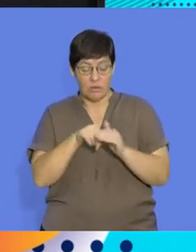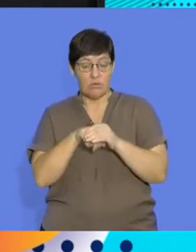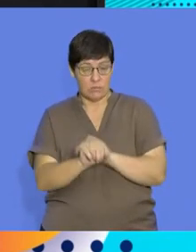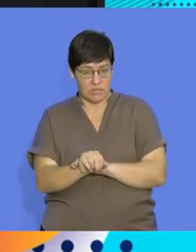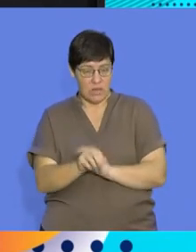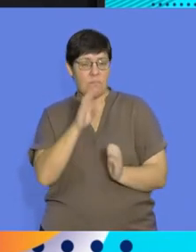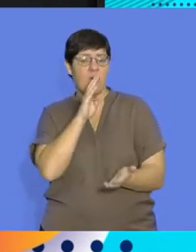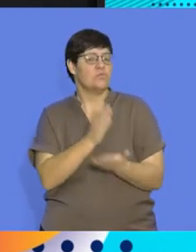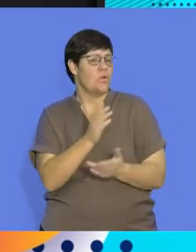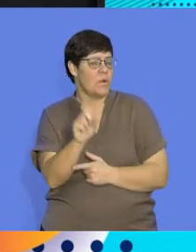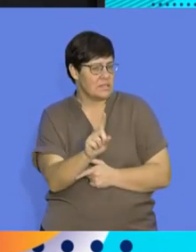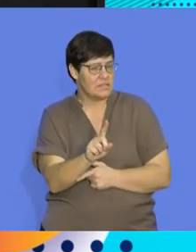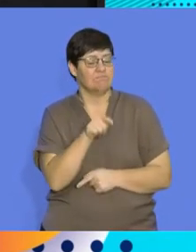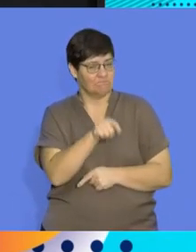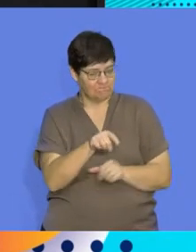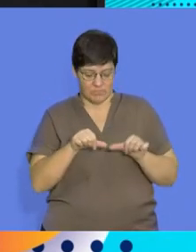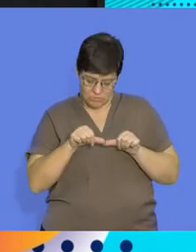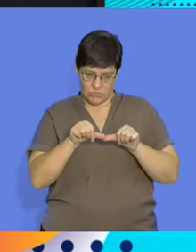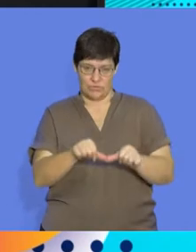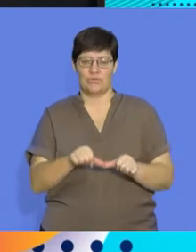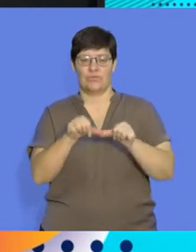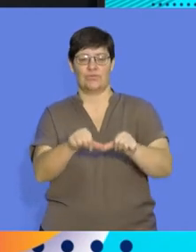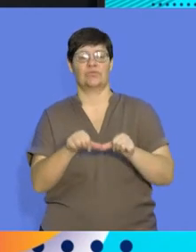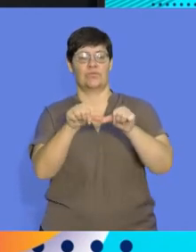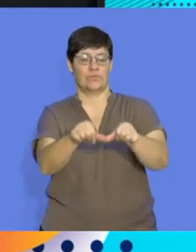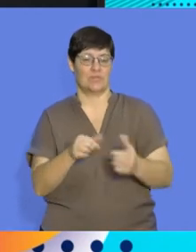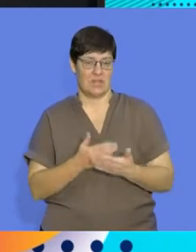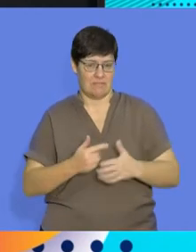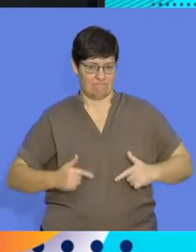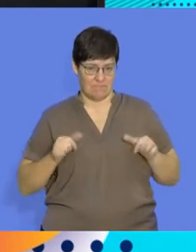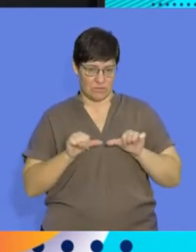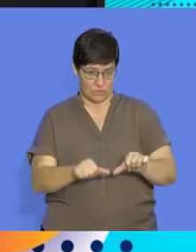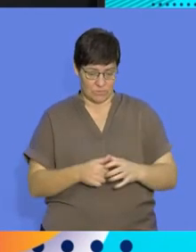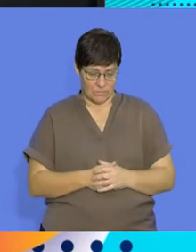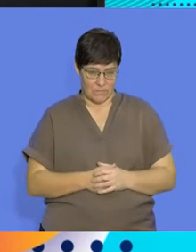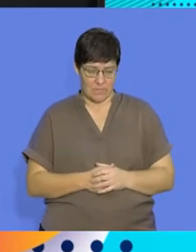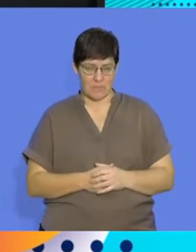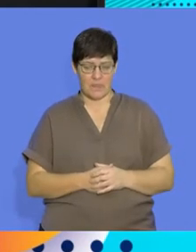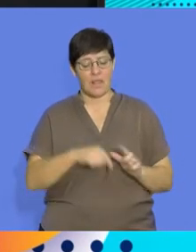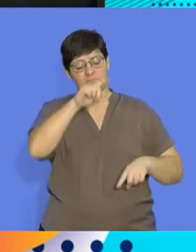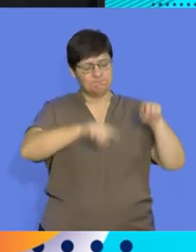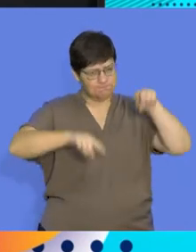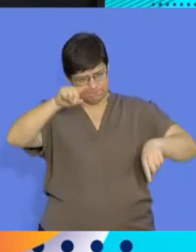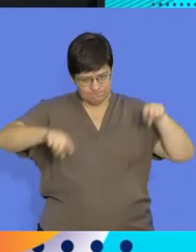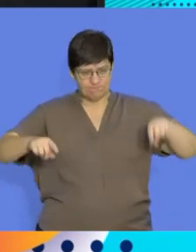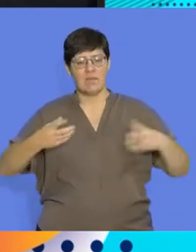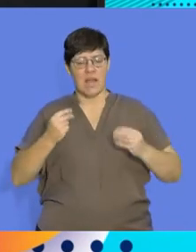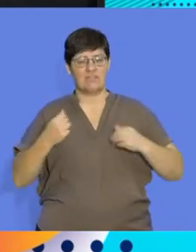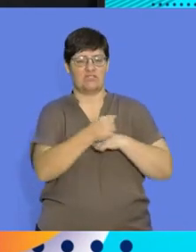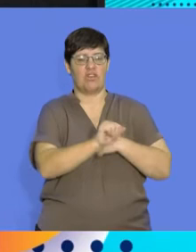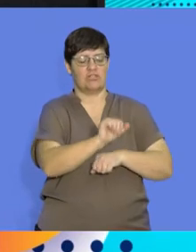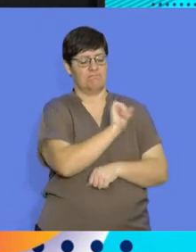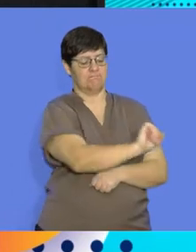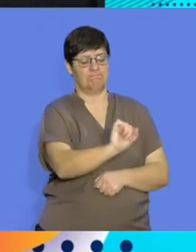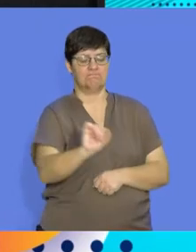ensures that the species survives. And many different species have different strategies that allow them